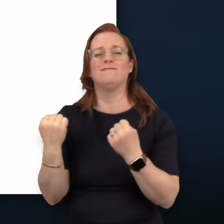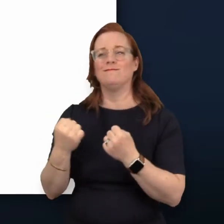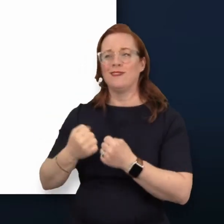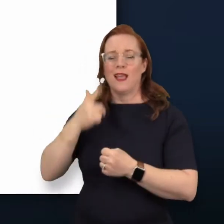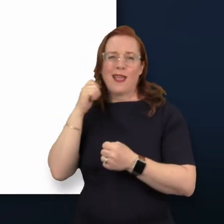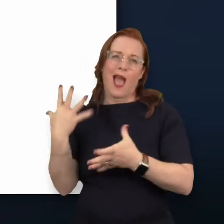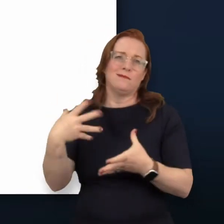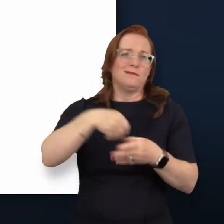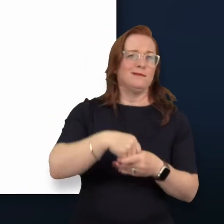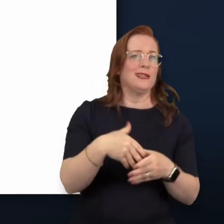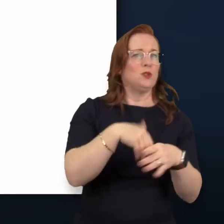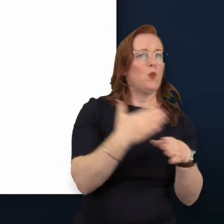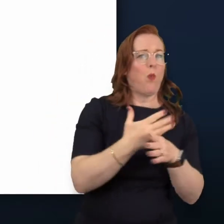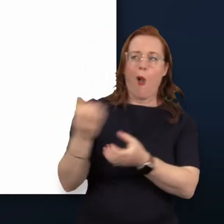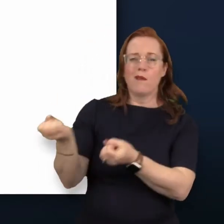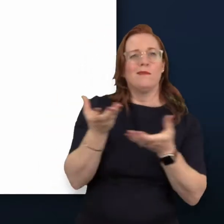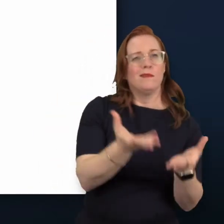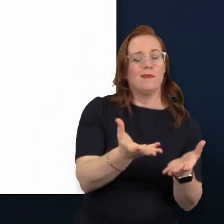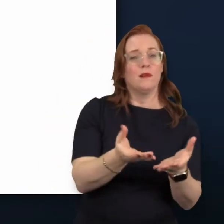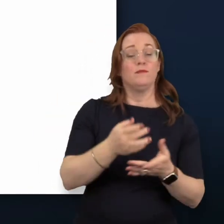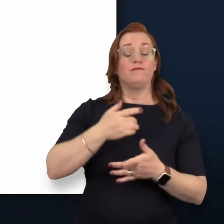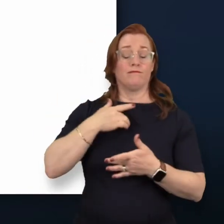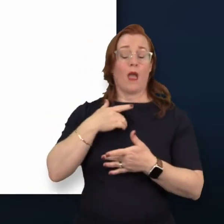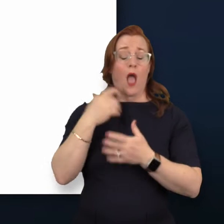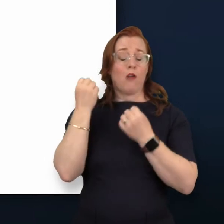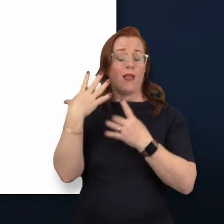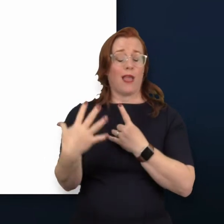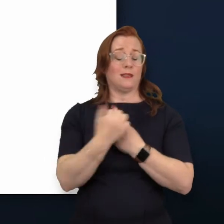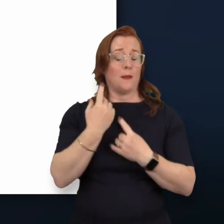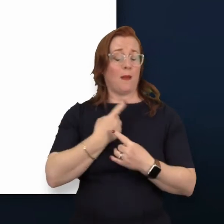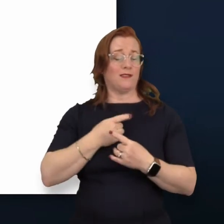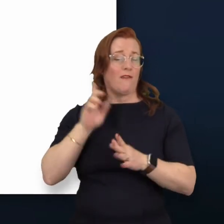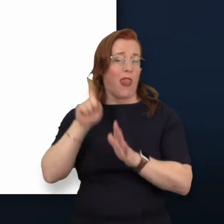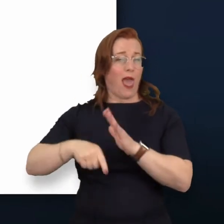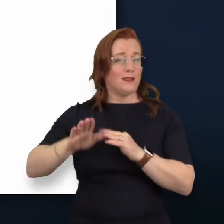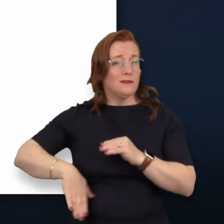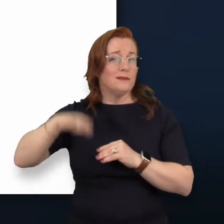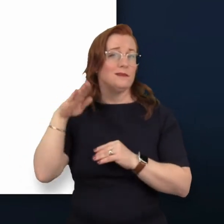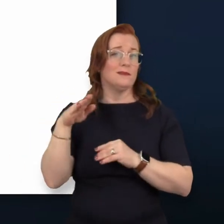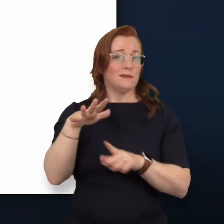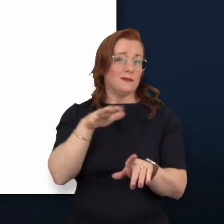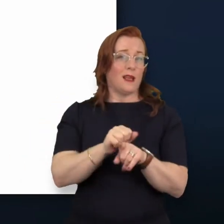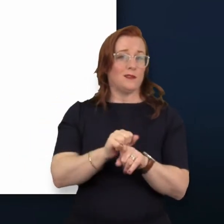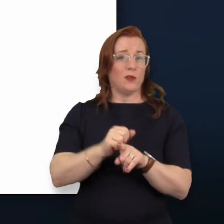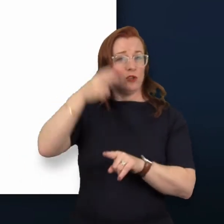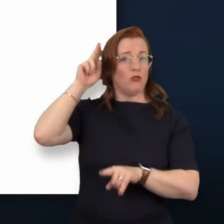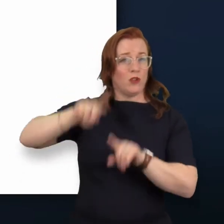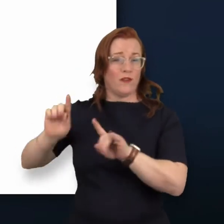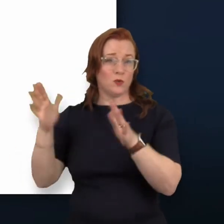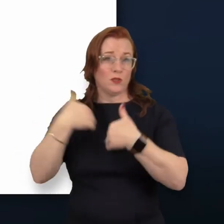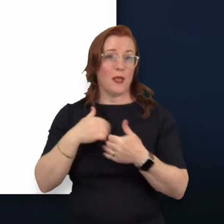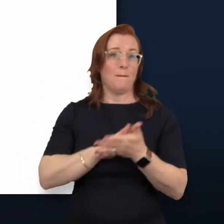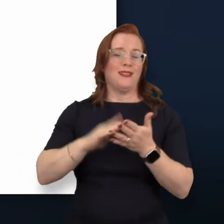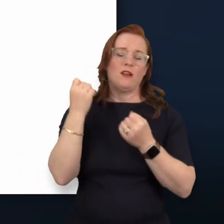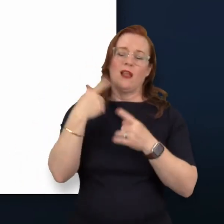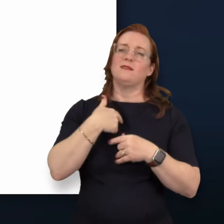journey of discovering my neurodivergence late in life allowed me to be more aware of what I need to perform at my